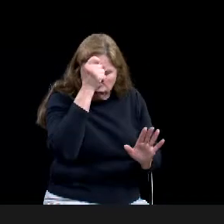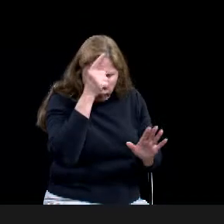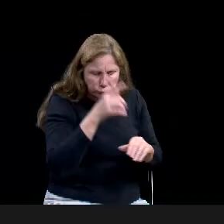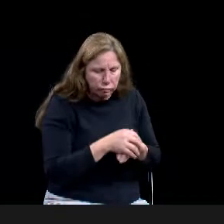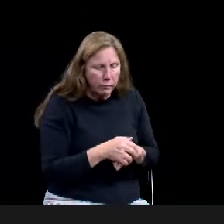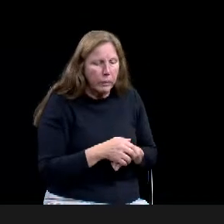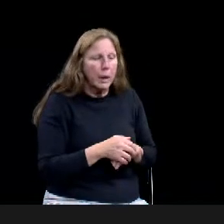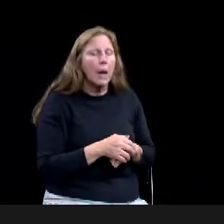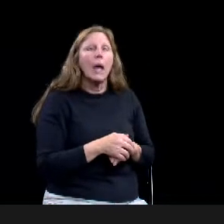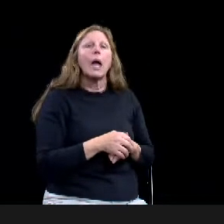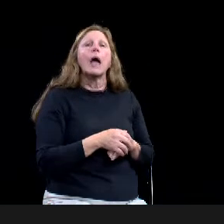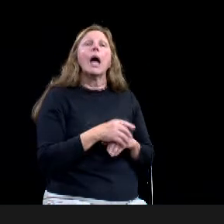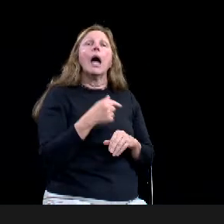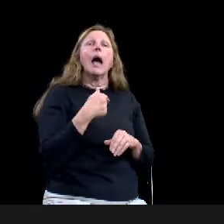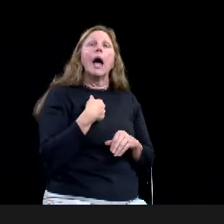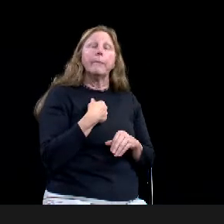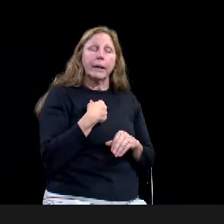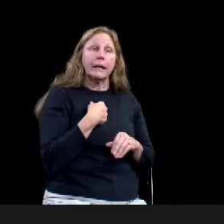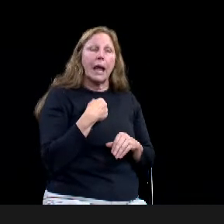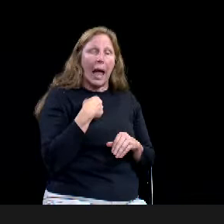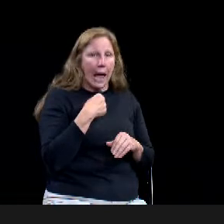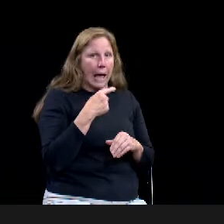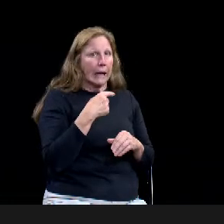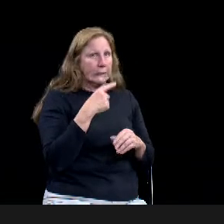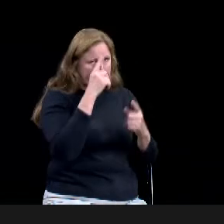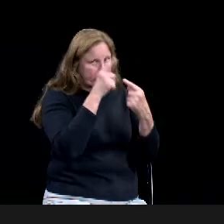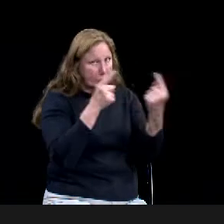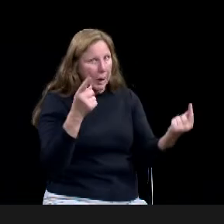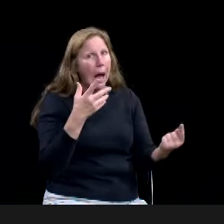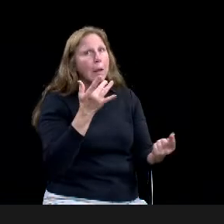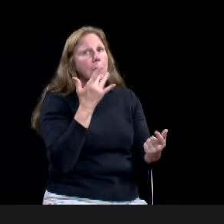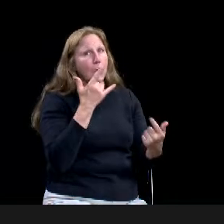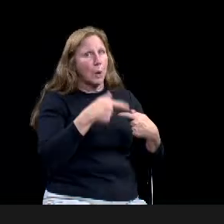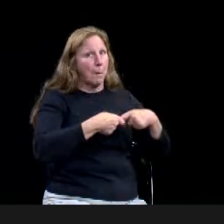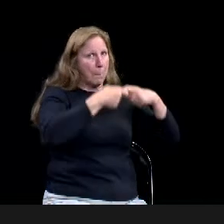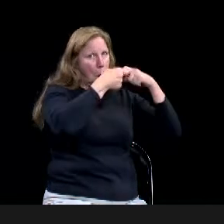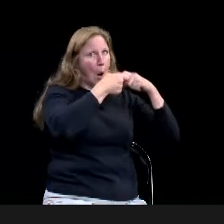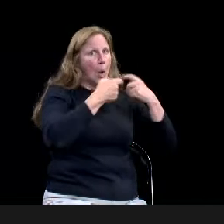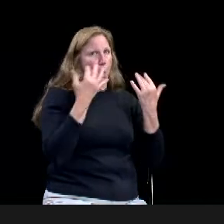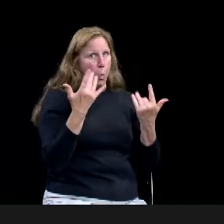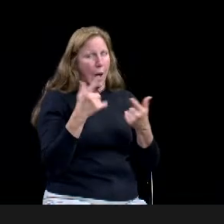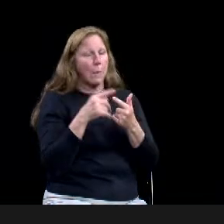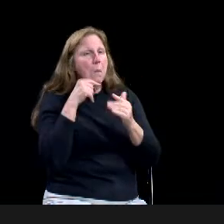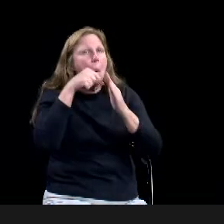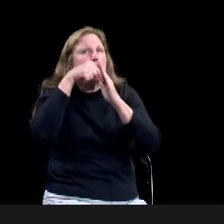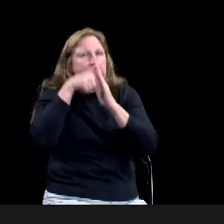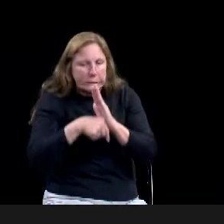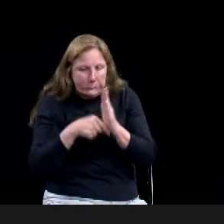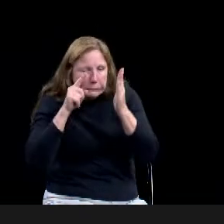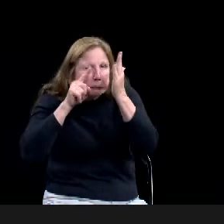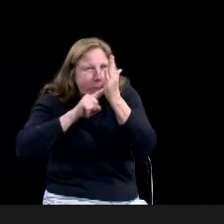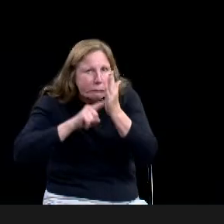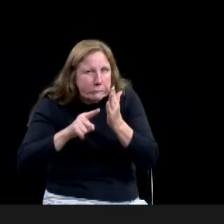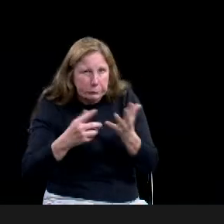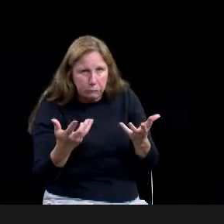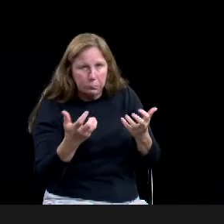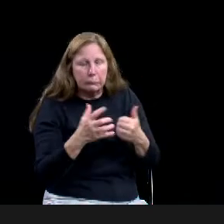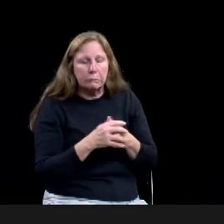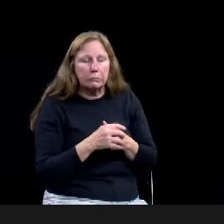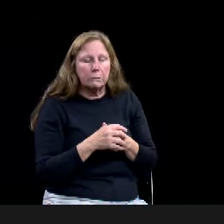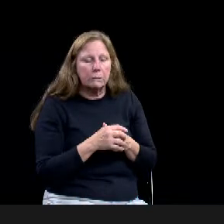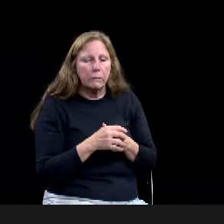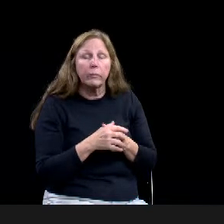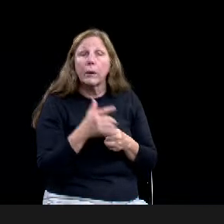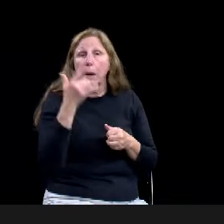this. And, um, cause you know, you know, with, with it being O3, there are a whole lot of possibilities that it